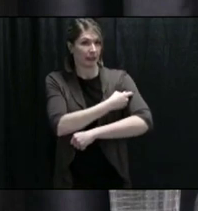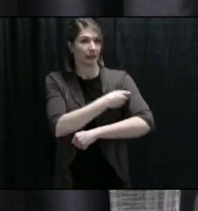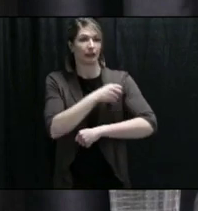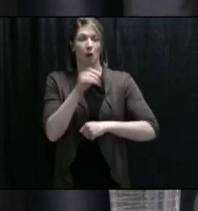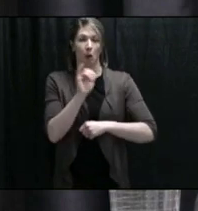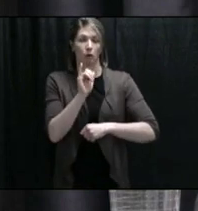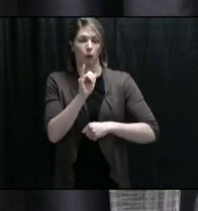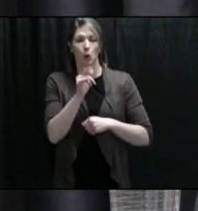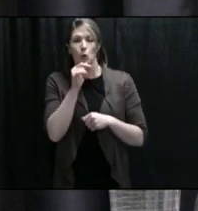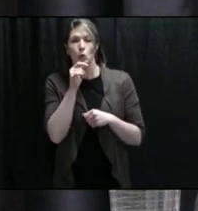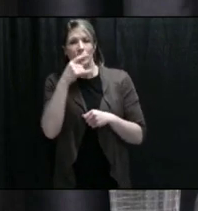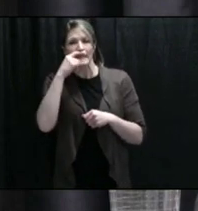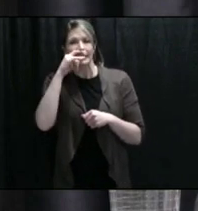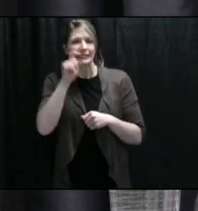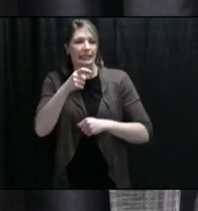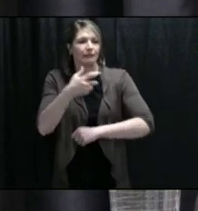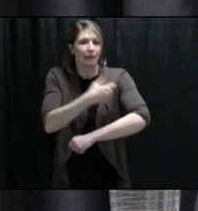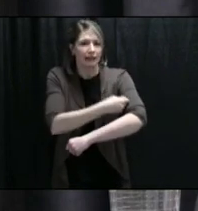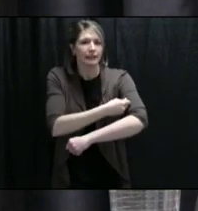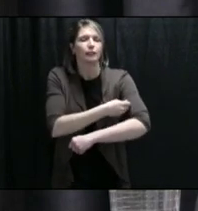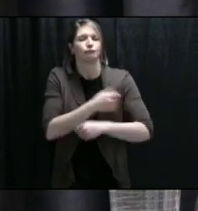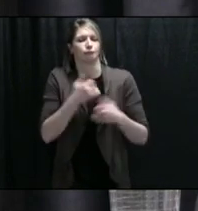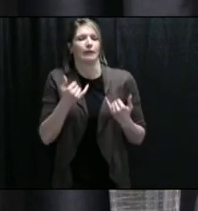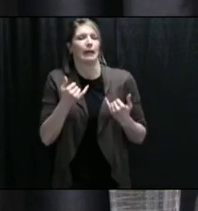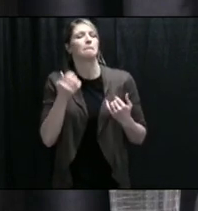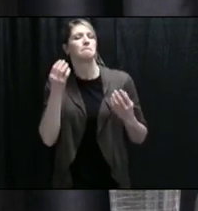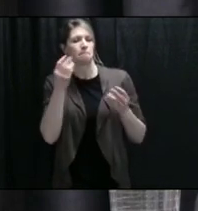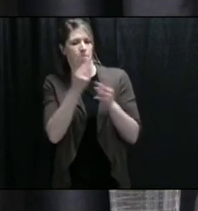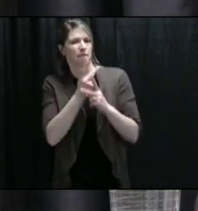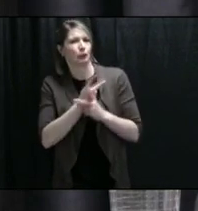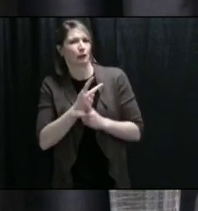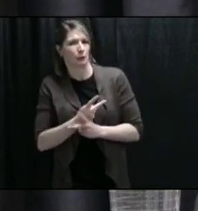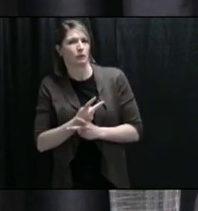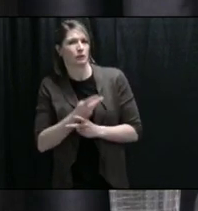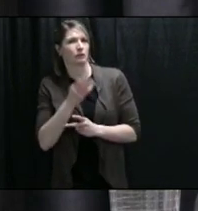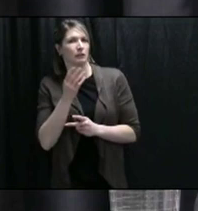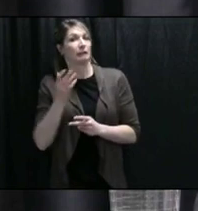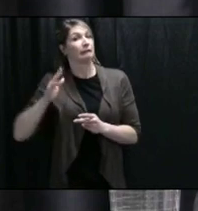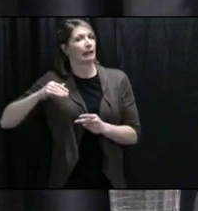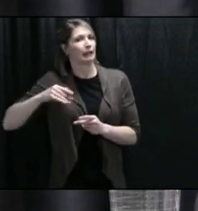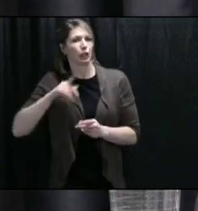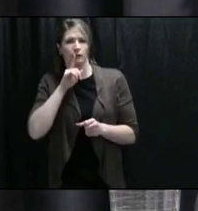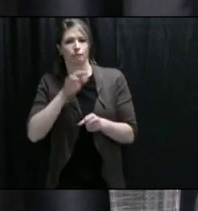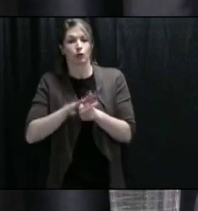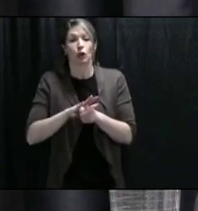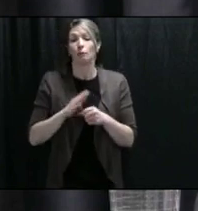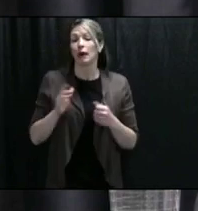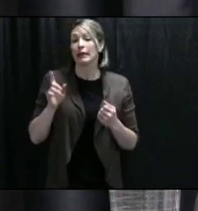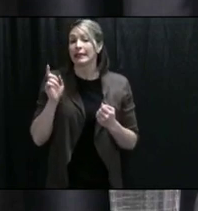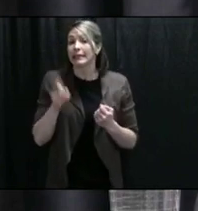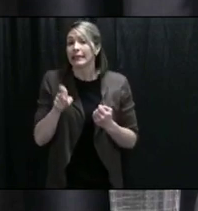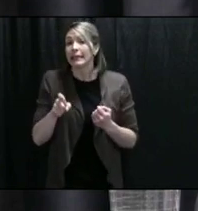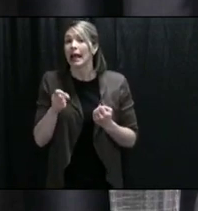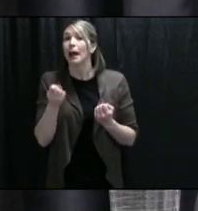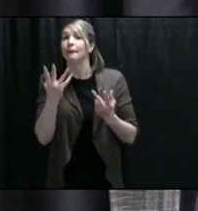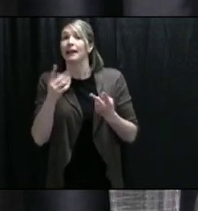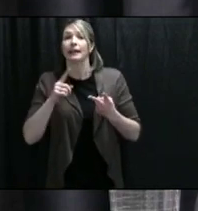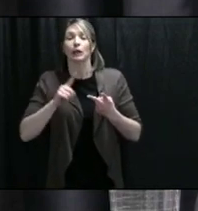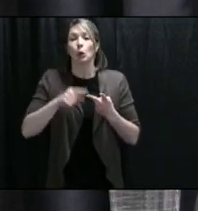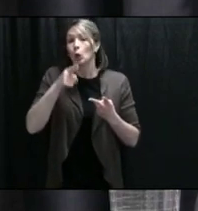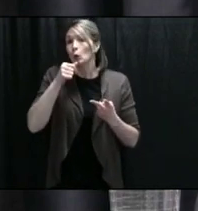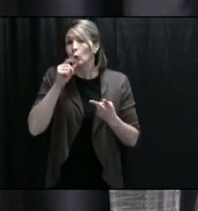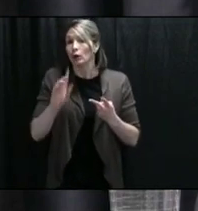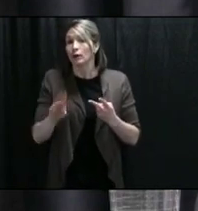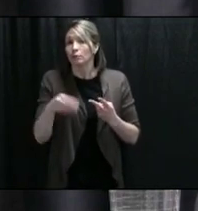in terms of identifying sources of vaccine and quantities that we would need because those